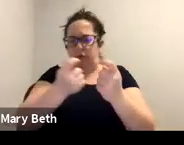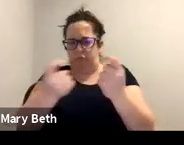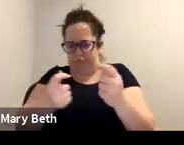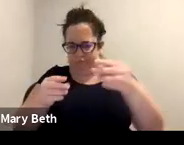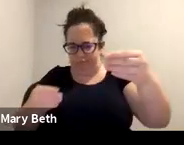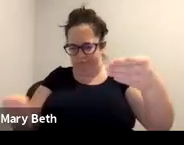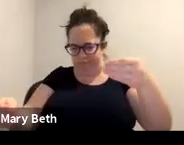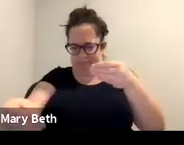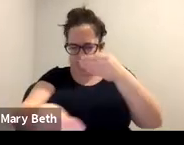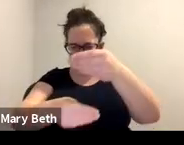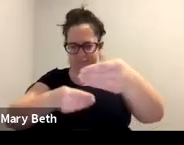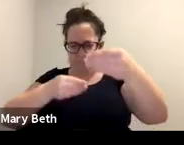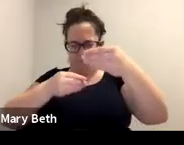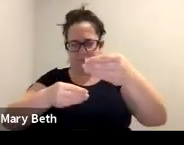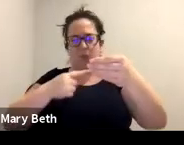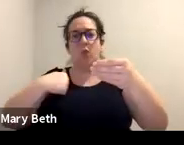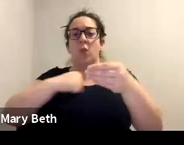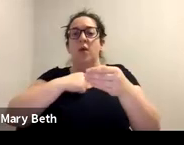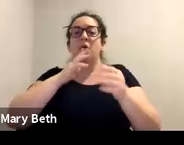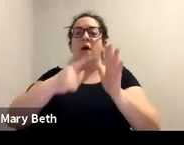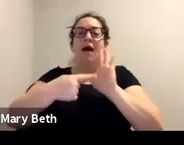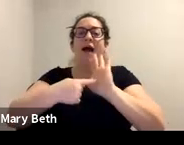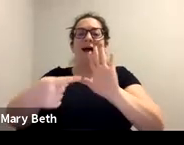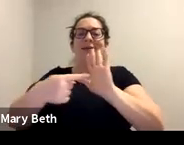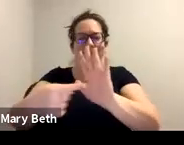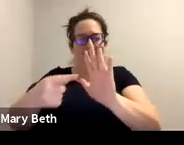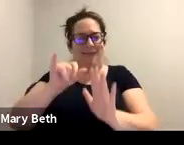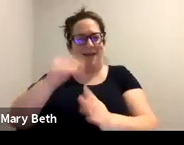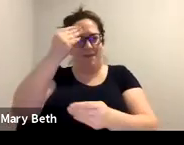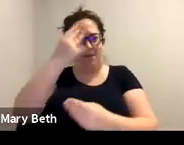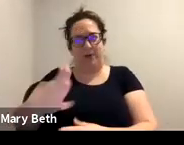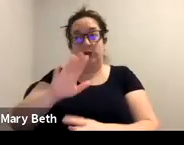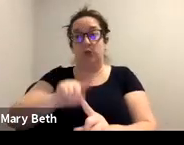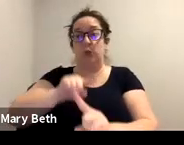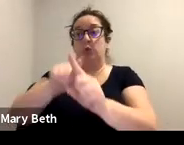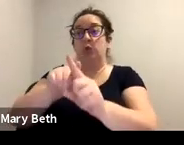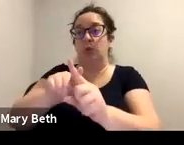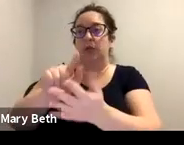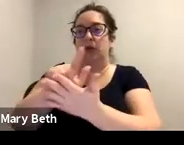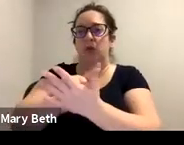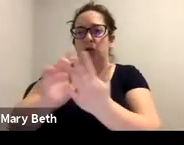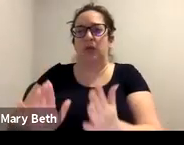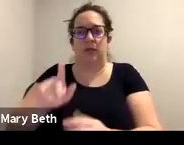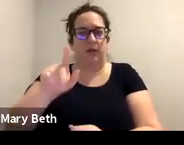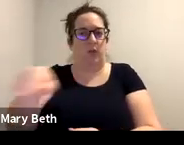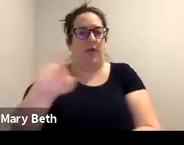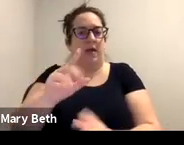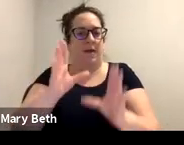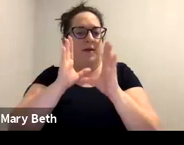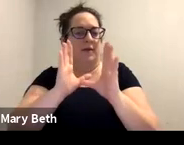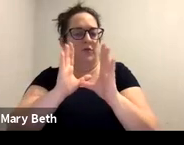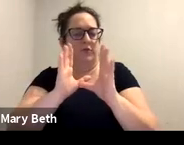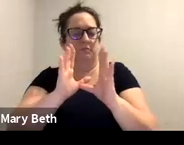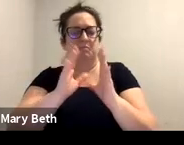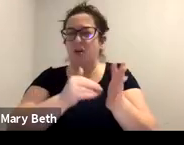the, or we're highlighting the information that we know that the attorney is going to be paying attention to. Often survivors go into